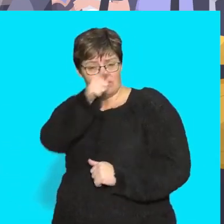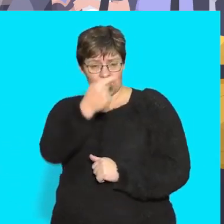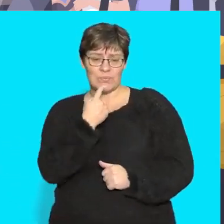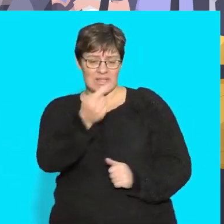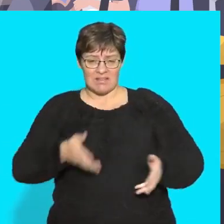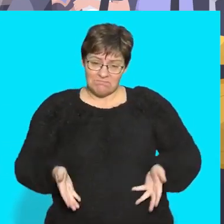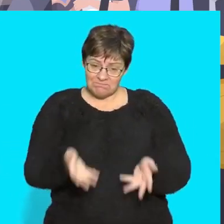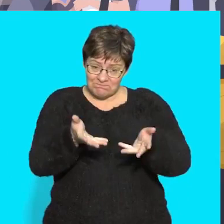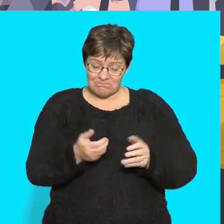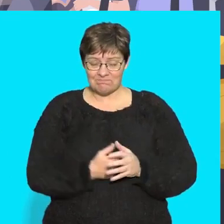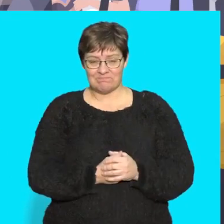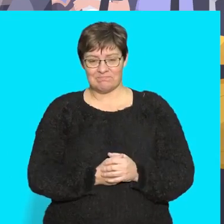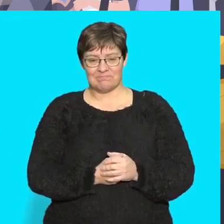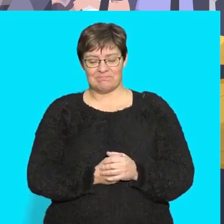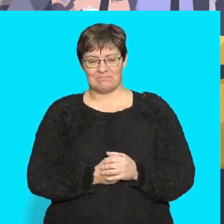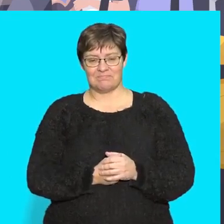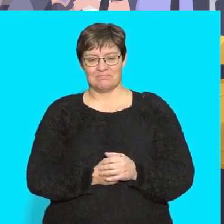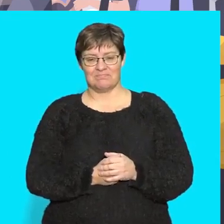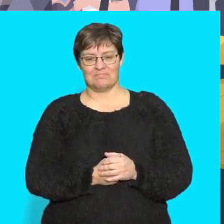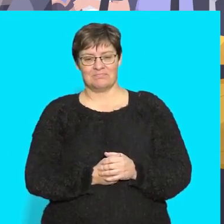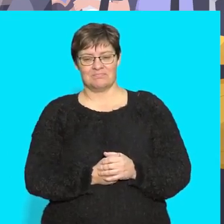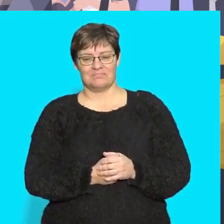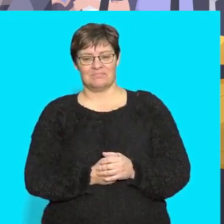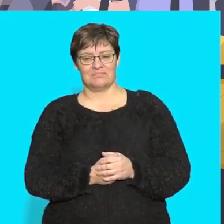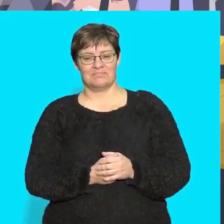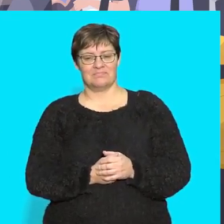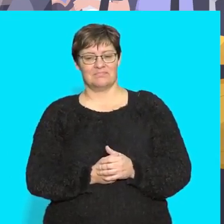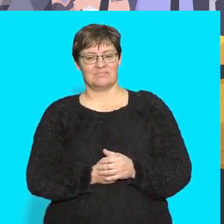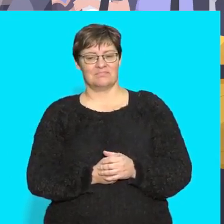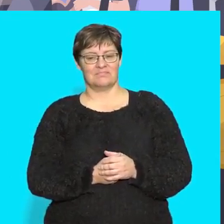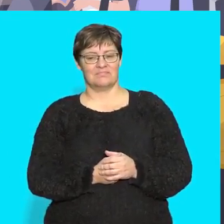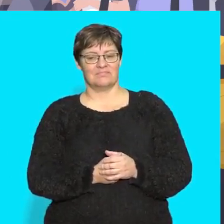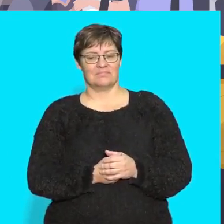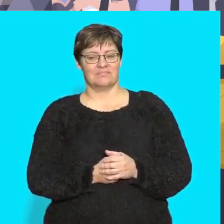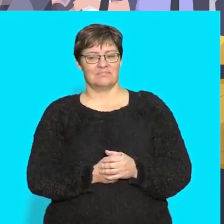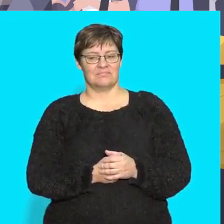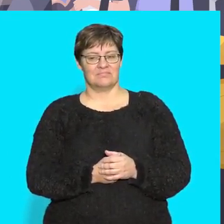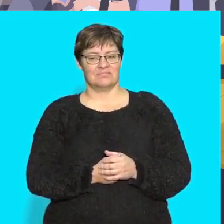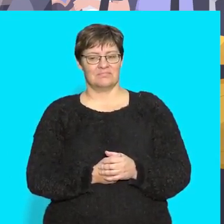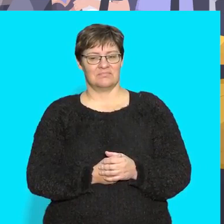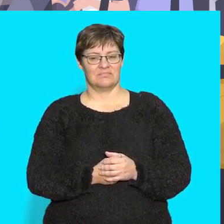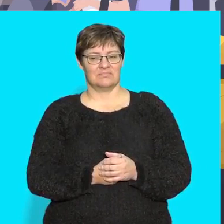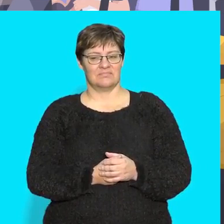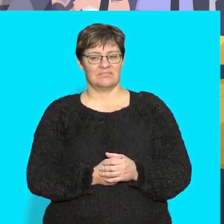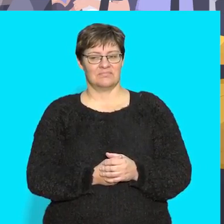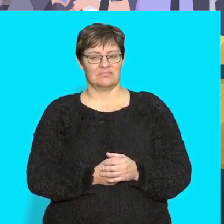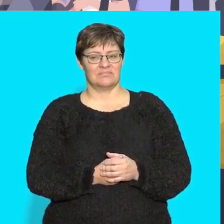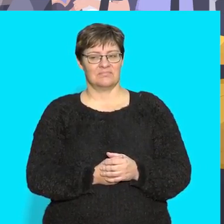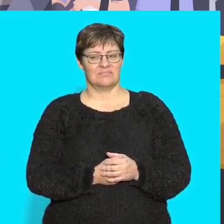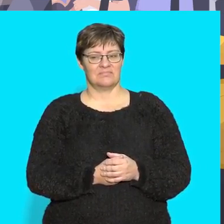how do they help